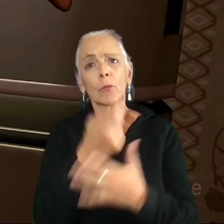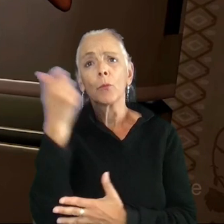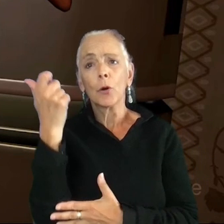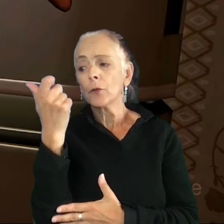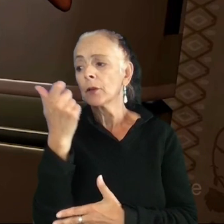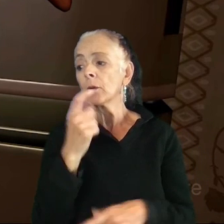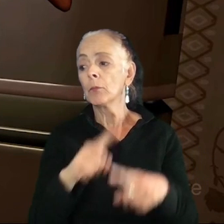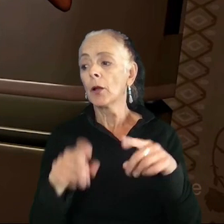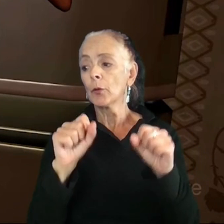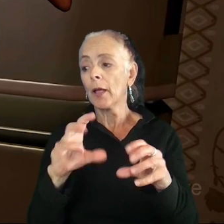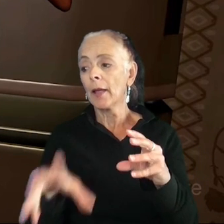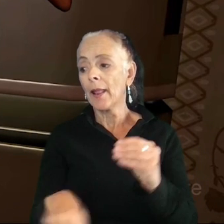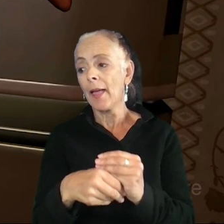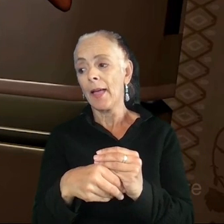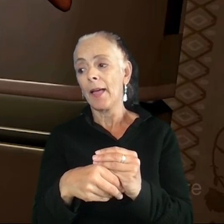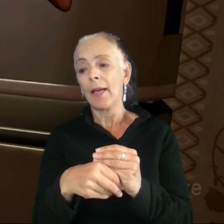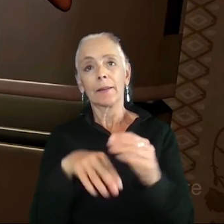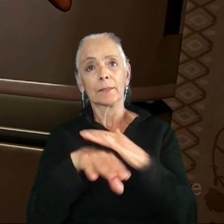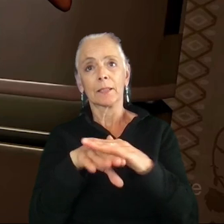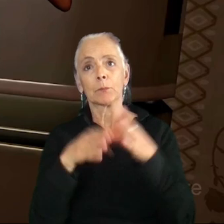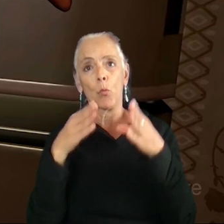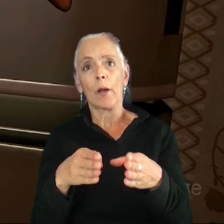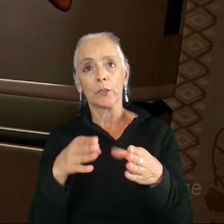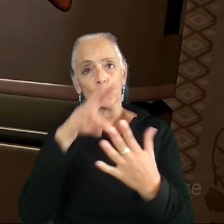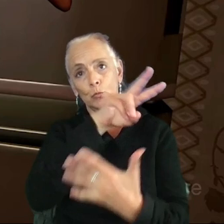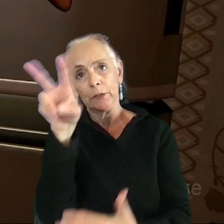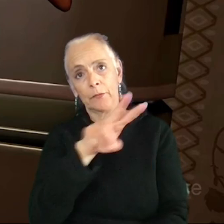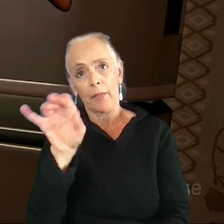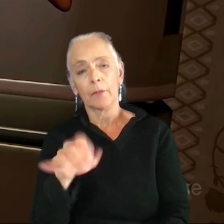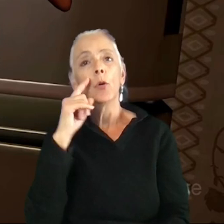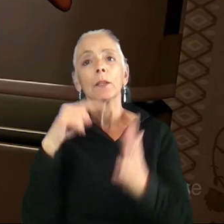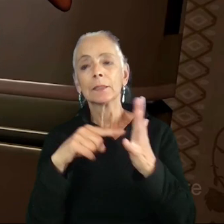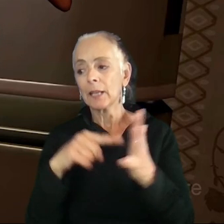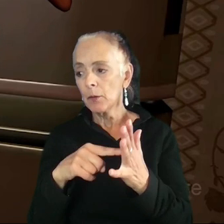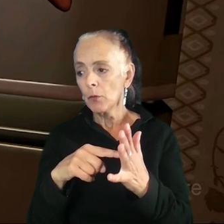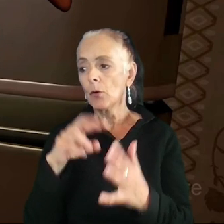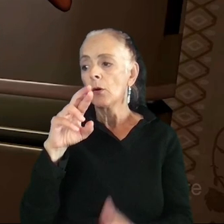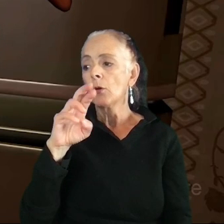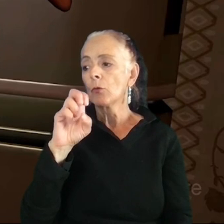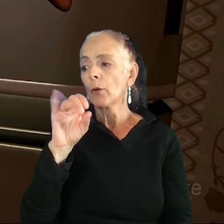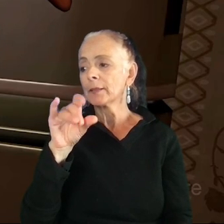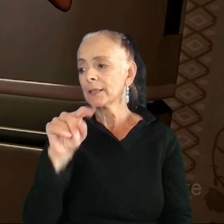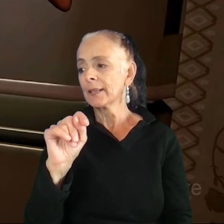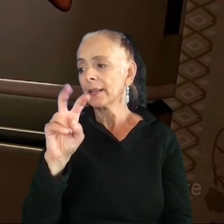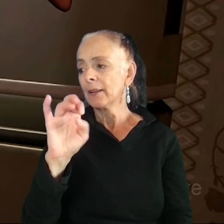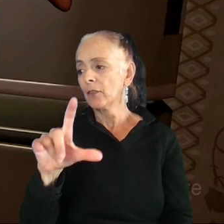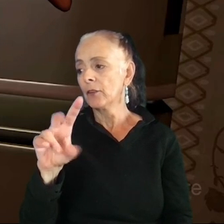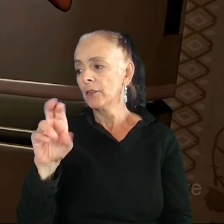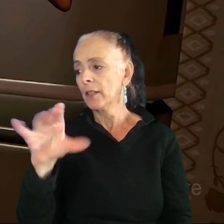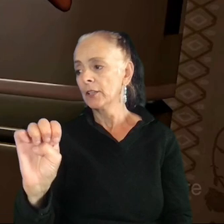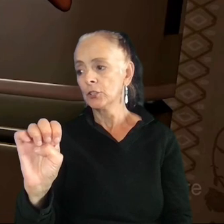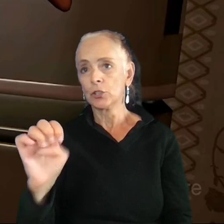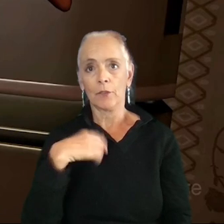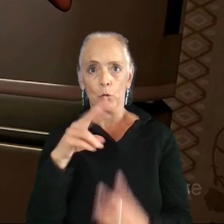but instead you can provide an accessible way to essentially read it. For example, in Resident Evil Village, they do this in two forms. The first, as